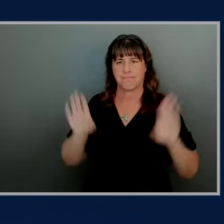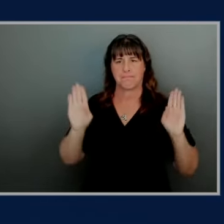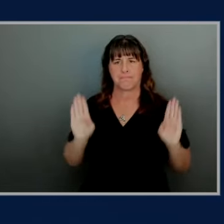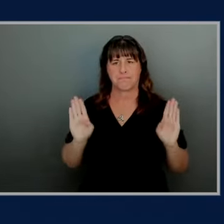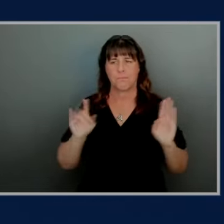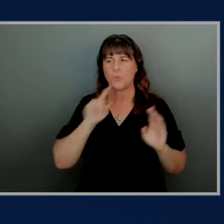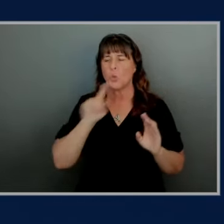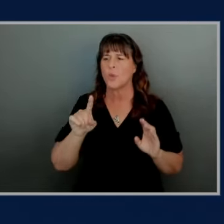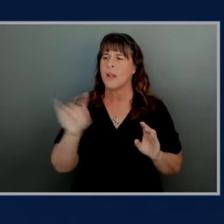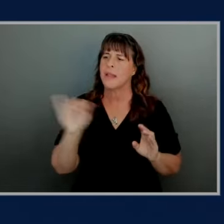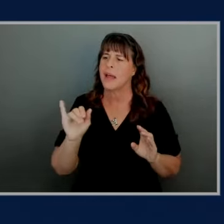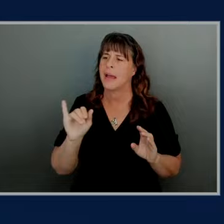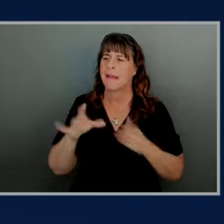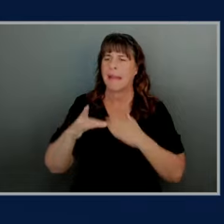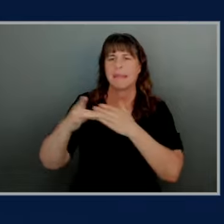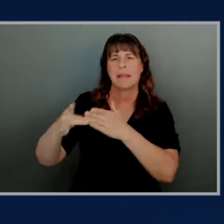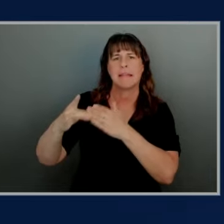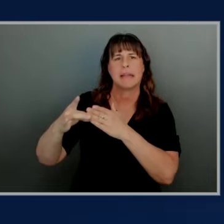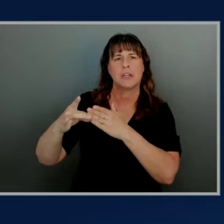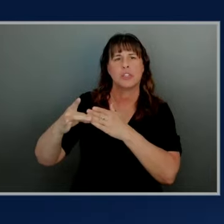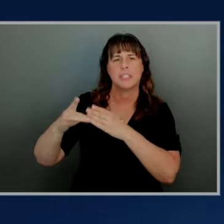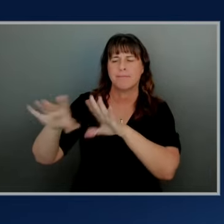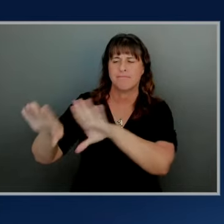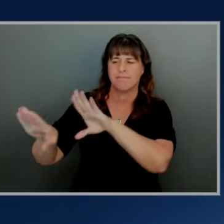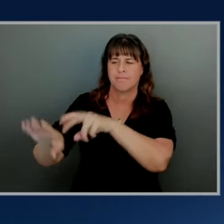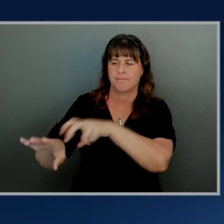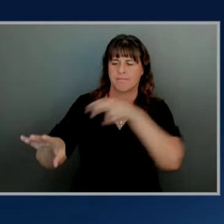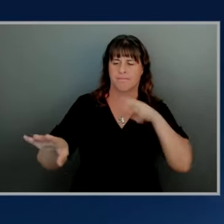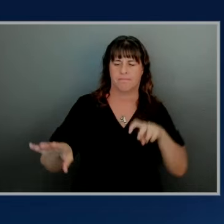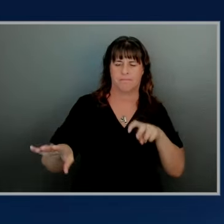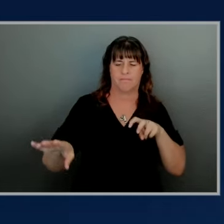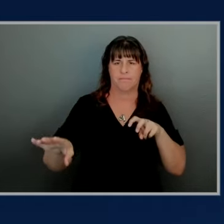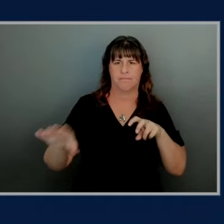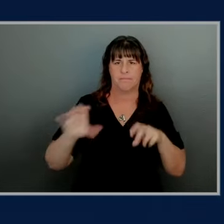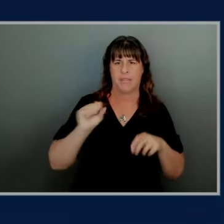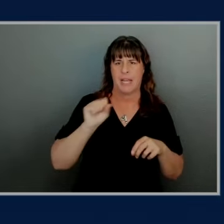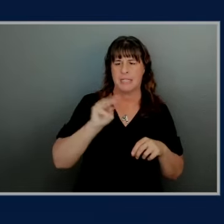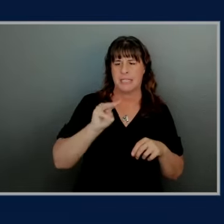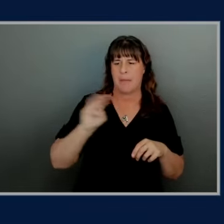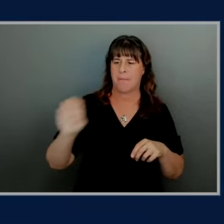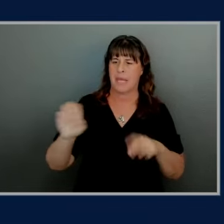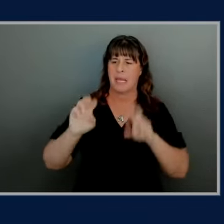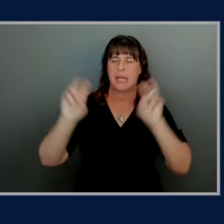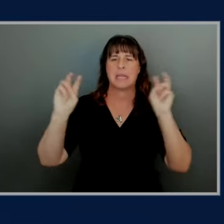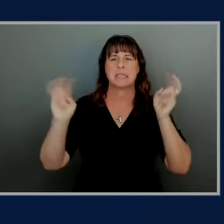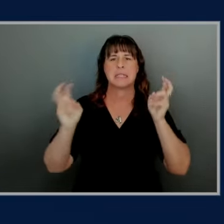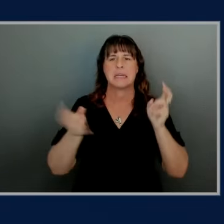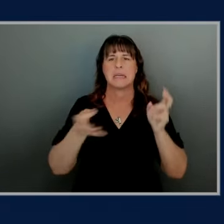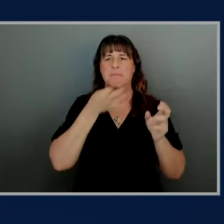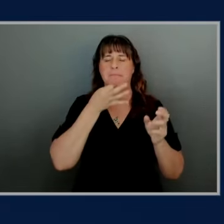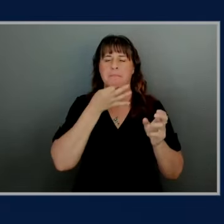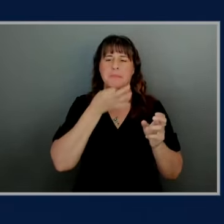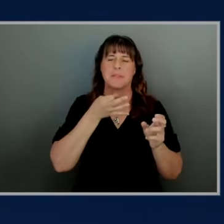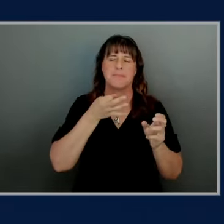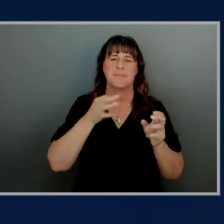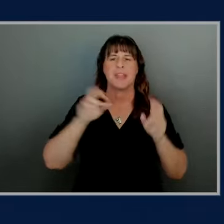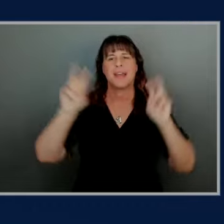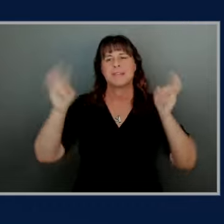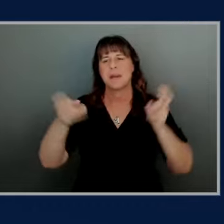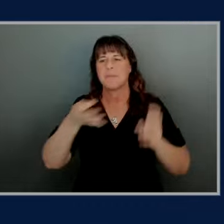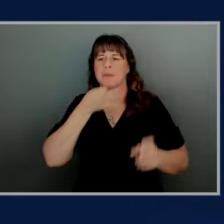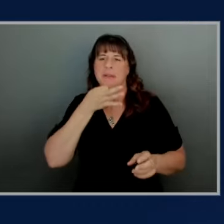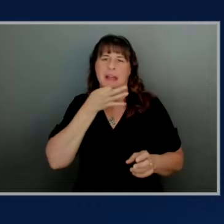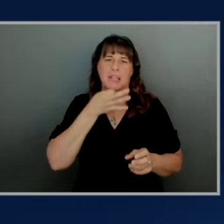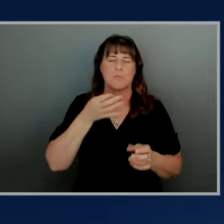of sort of the leadership room and pulling SME subject matter experts from across our company really a cross-functional group of people